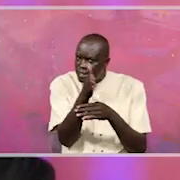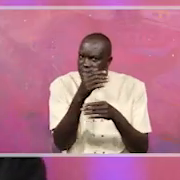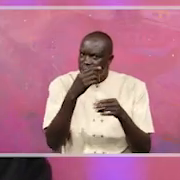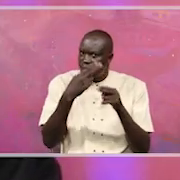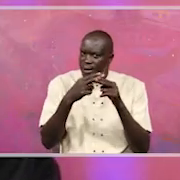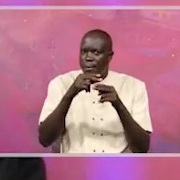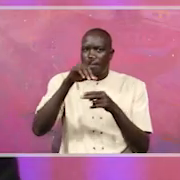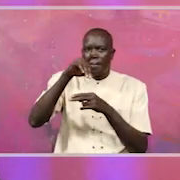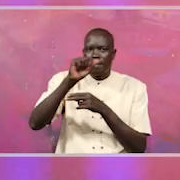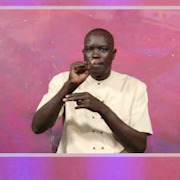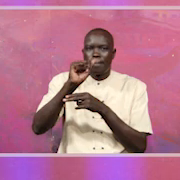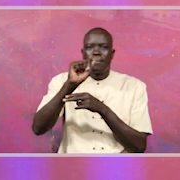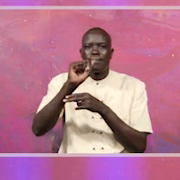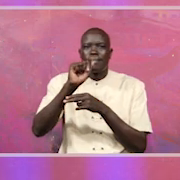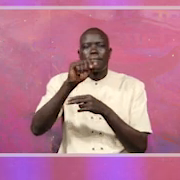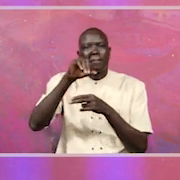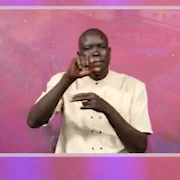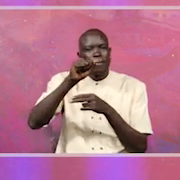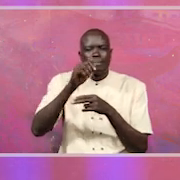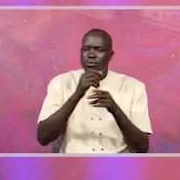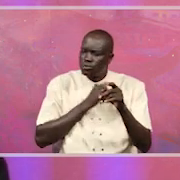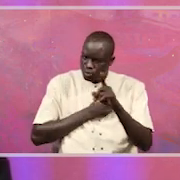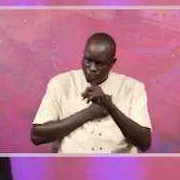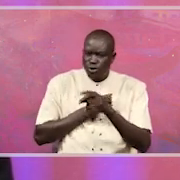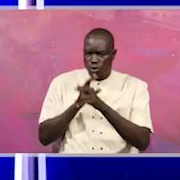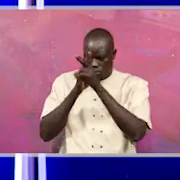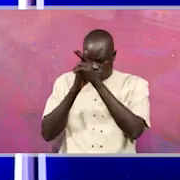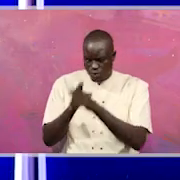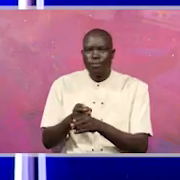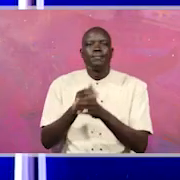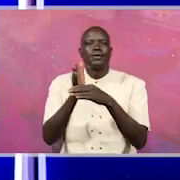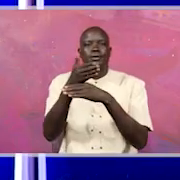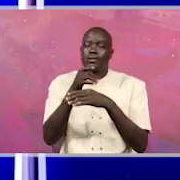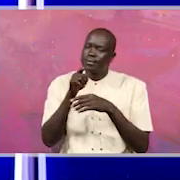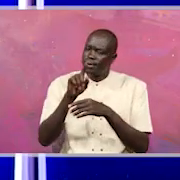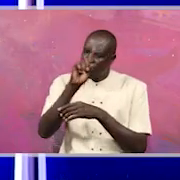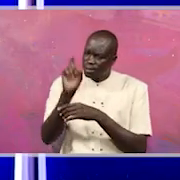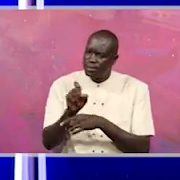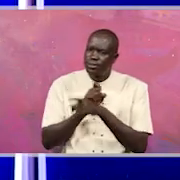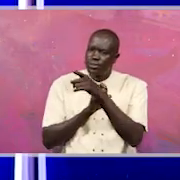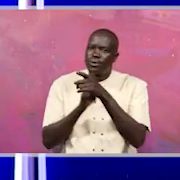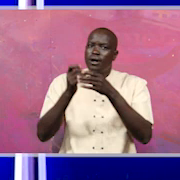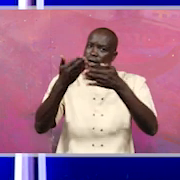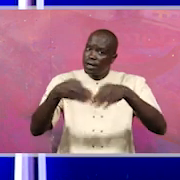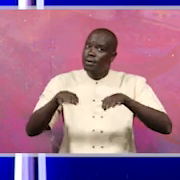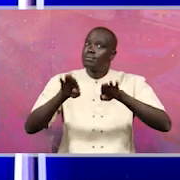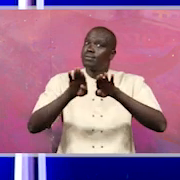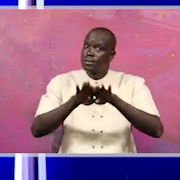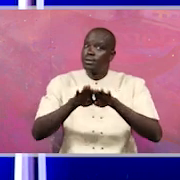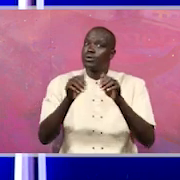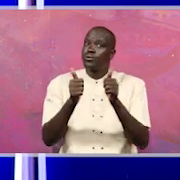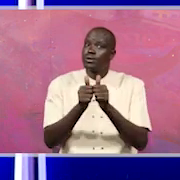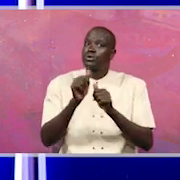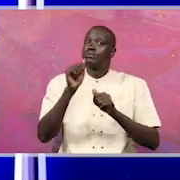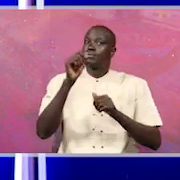poisonous, and without the reverse. Honorable Minister, are you agonizing along with Ugandans, yet it is